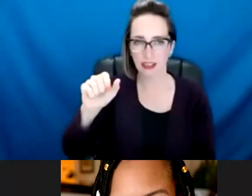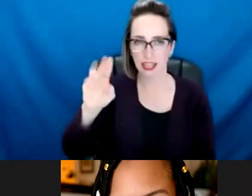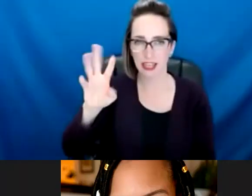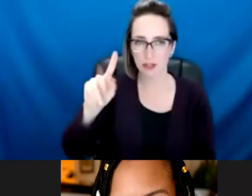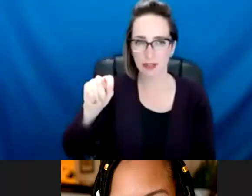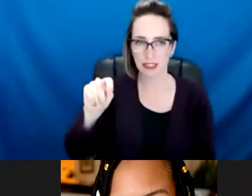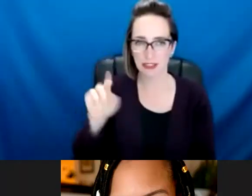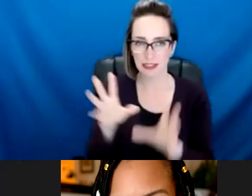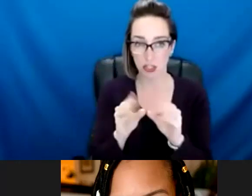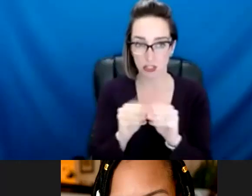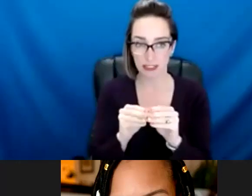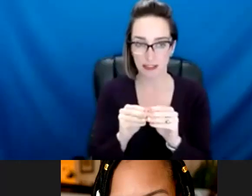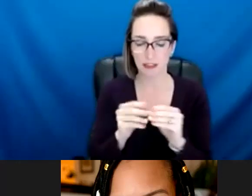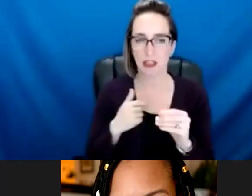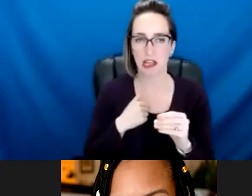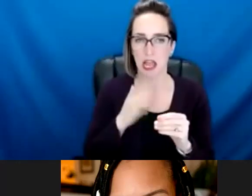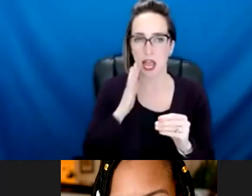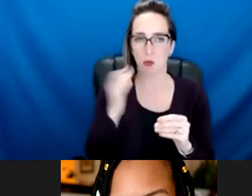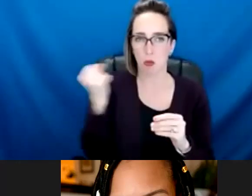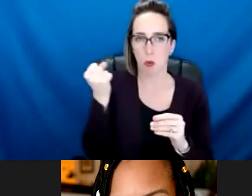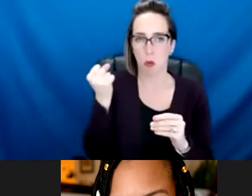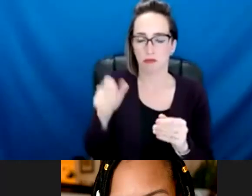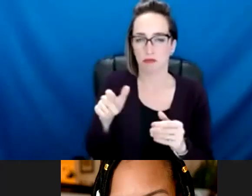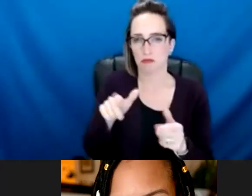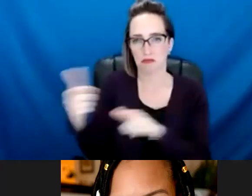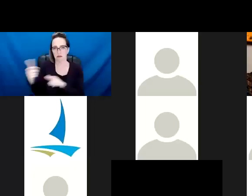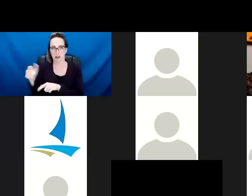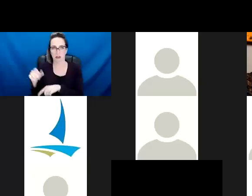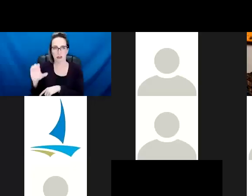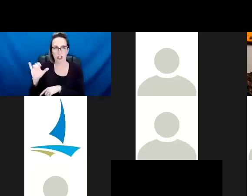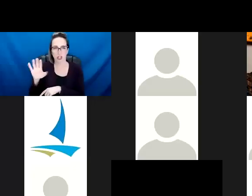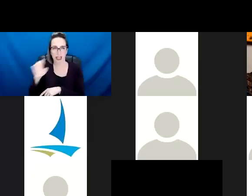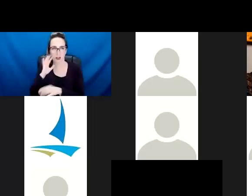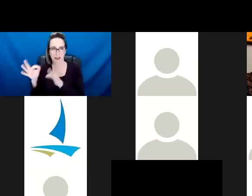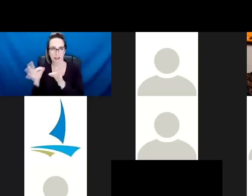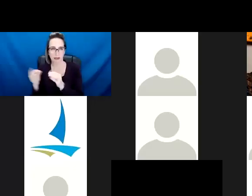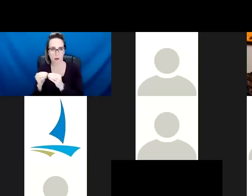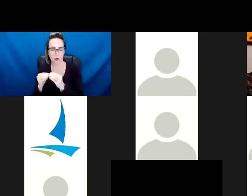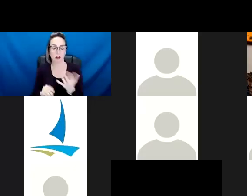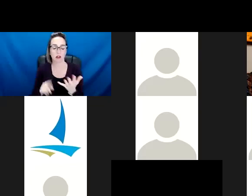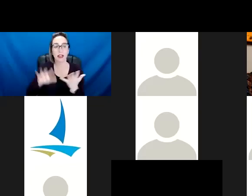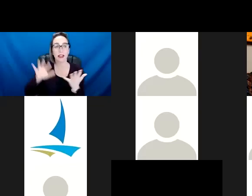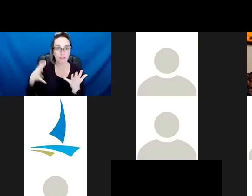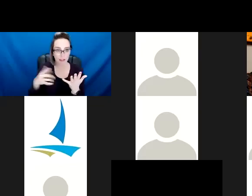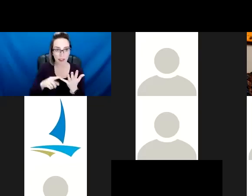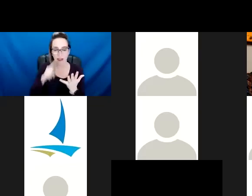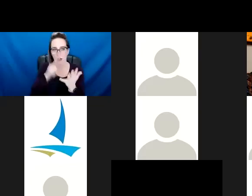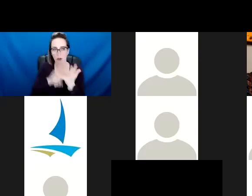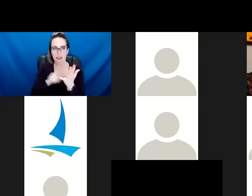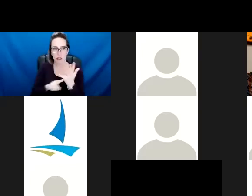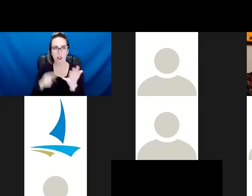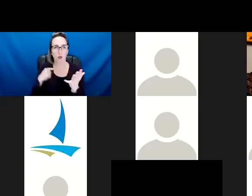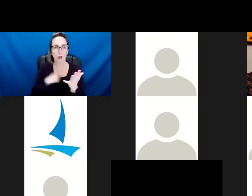too much to that. And then method five was research, and that was really looking at existing models of community-based violence prevention,